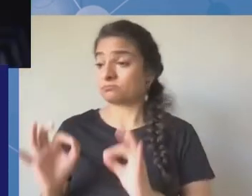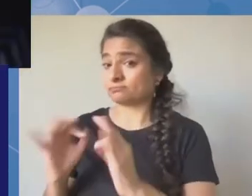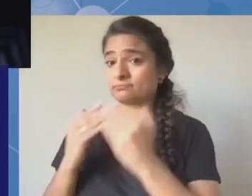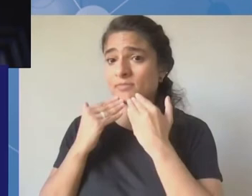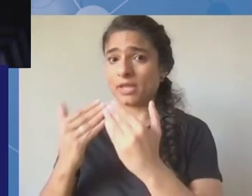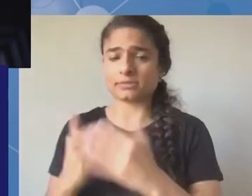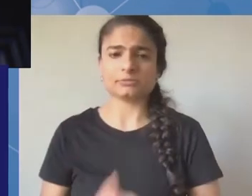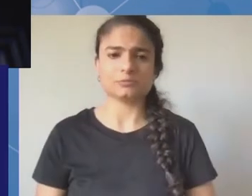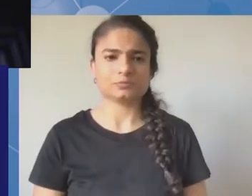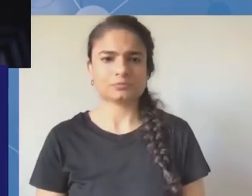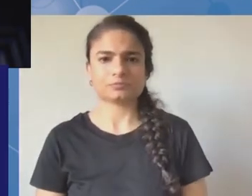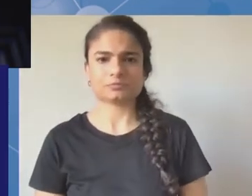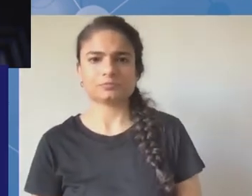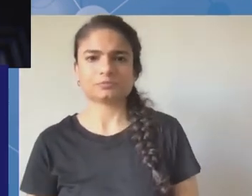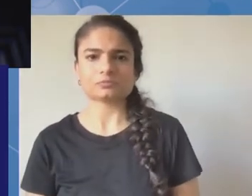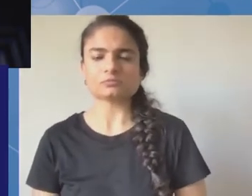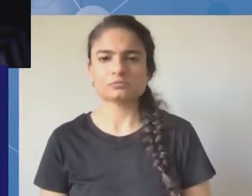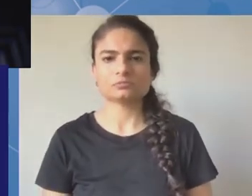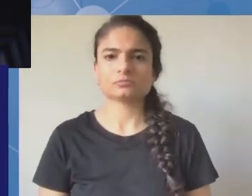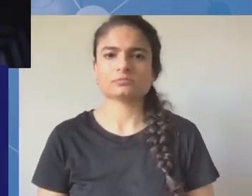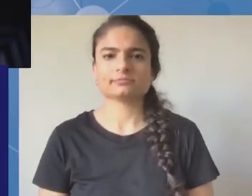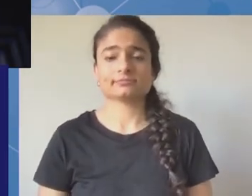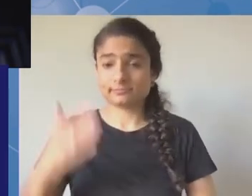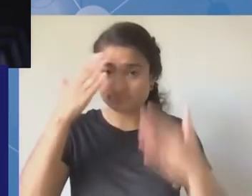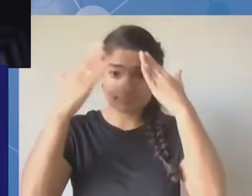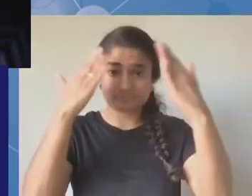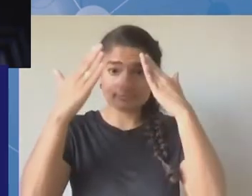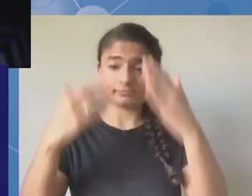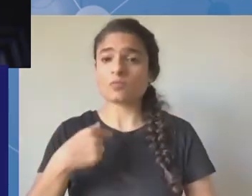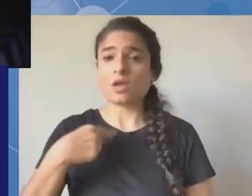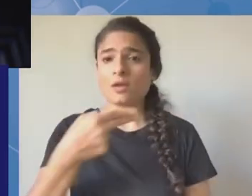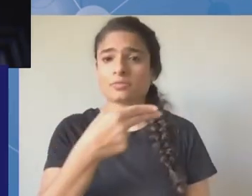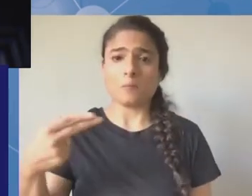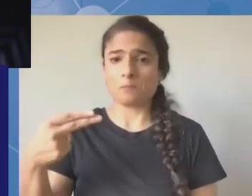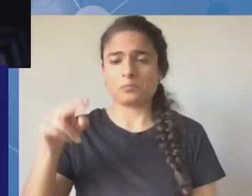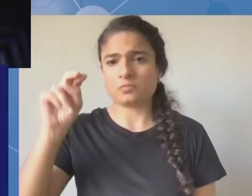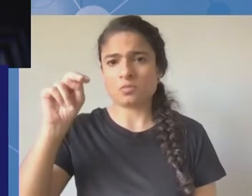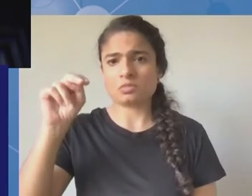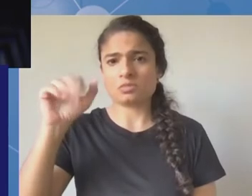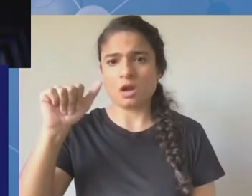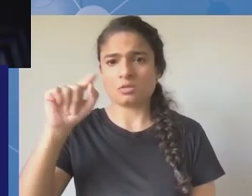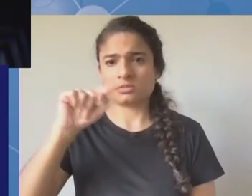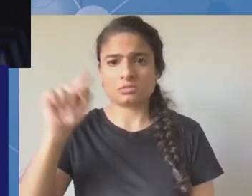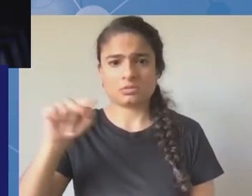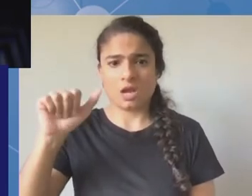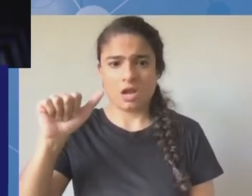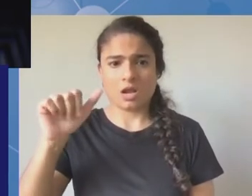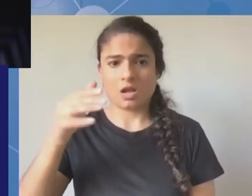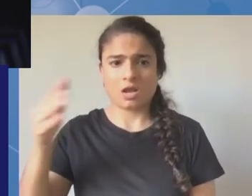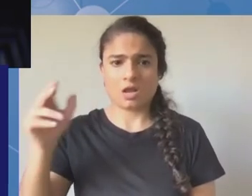nasa nicholas from tanzania and before i proceed i would like you to know one thing